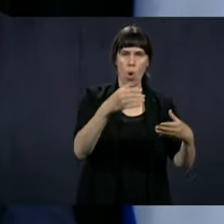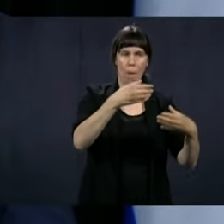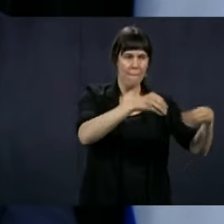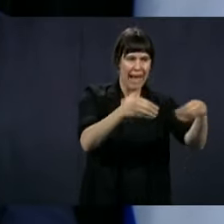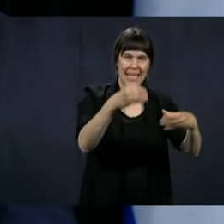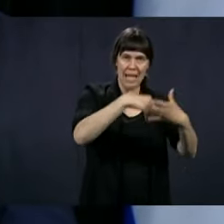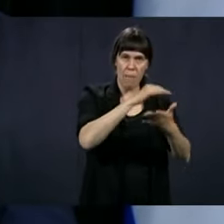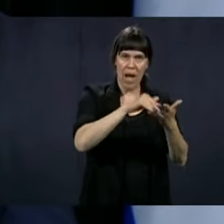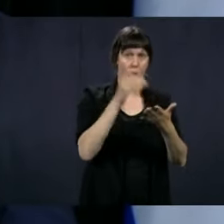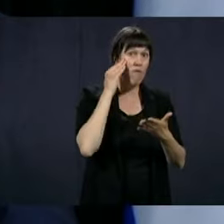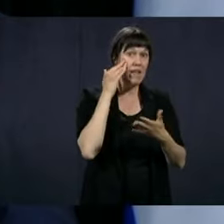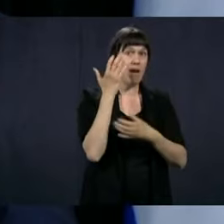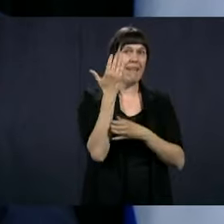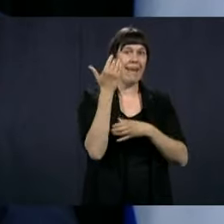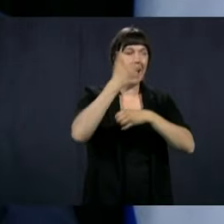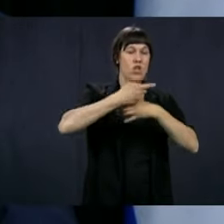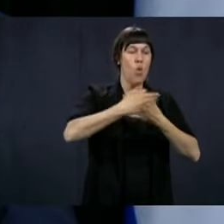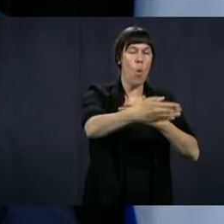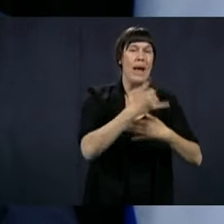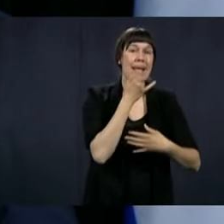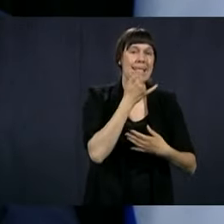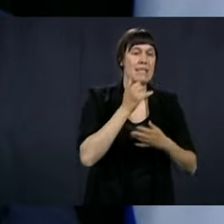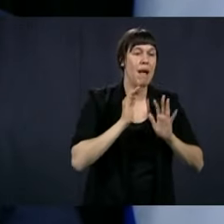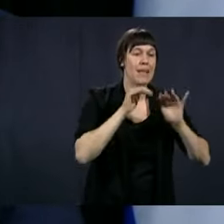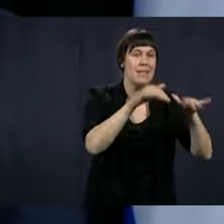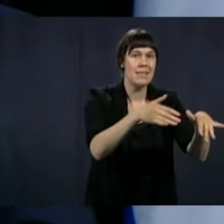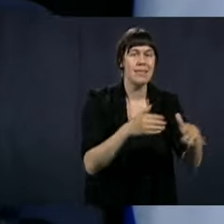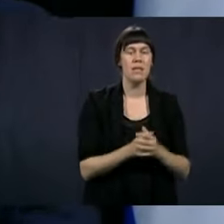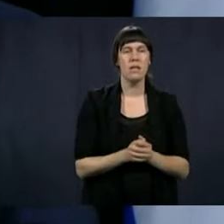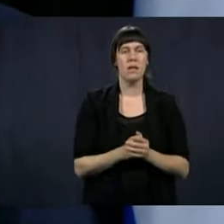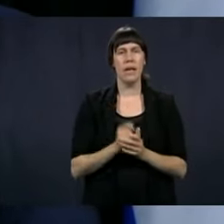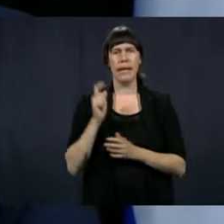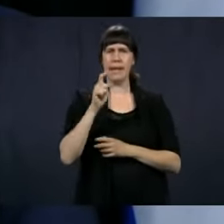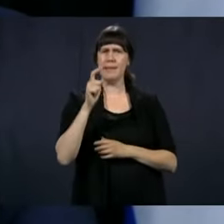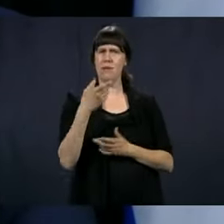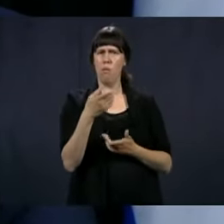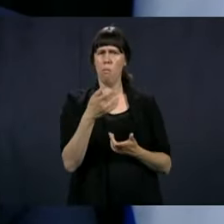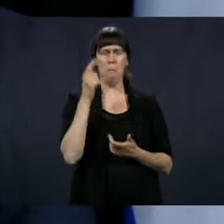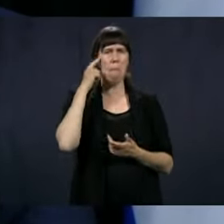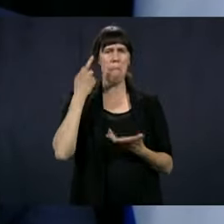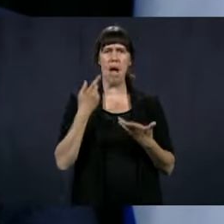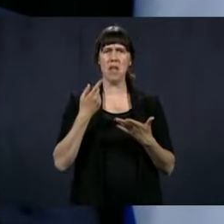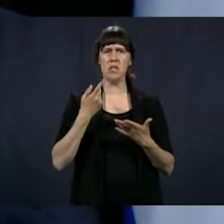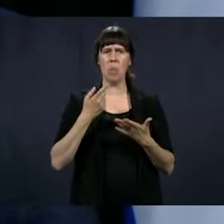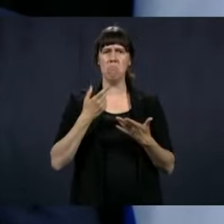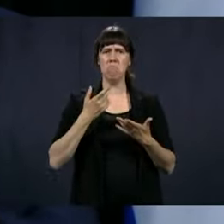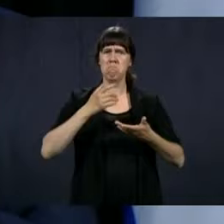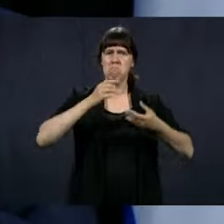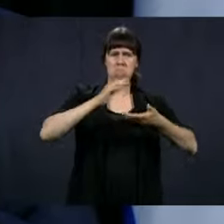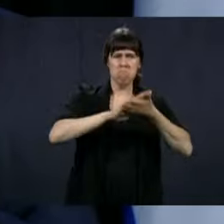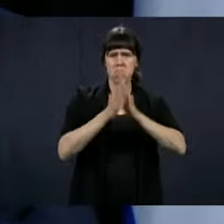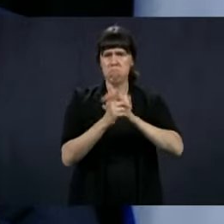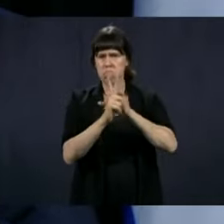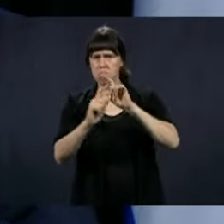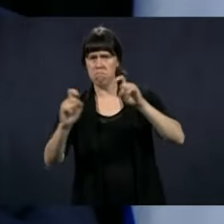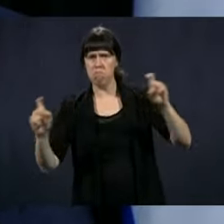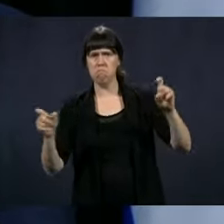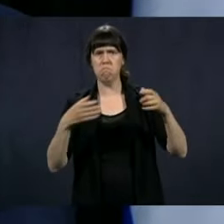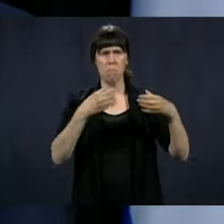deconfinement in Montreal is, I'll feel safer. Did you reopen the tourism industry too early then? No, it's just...